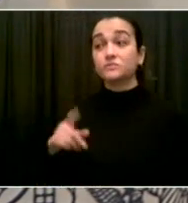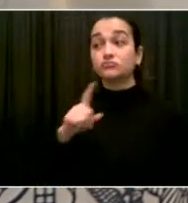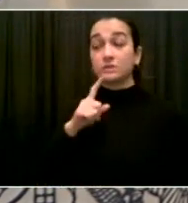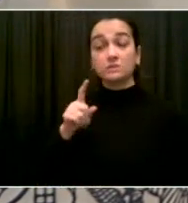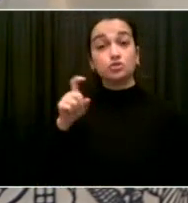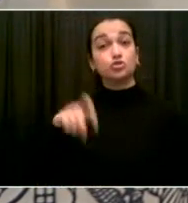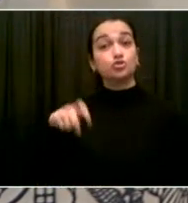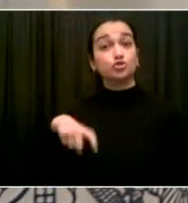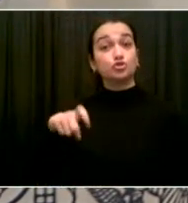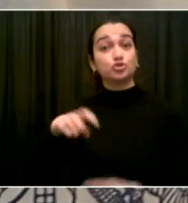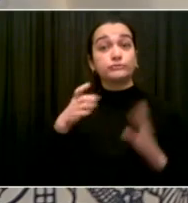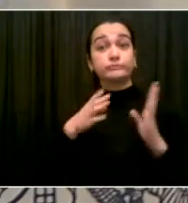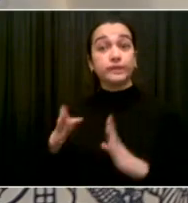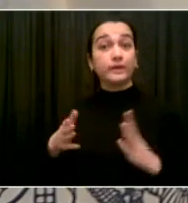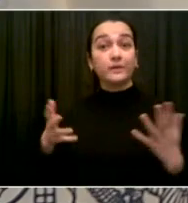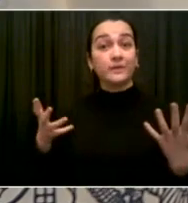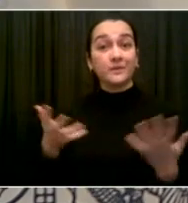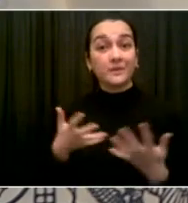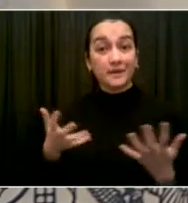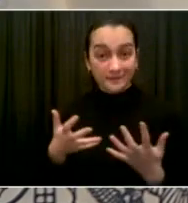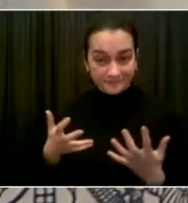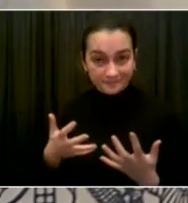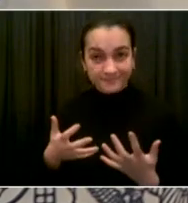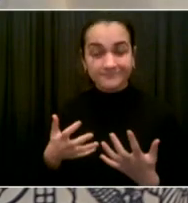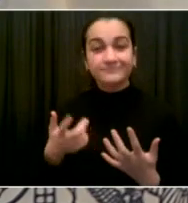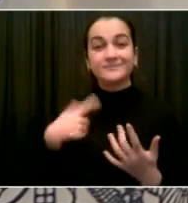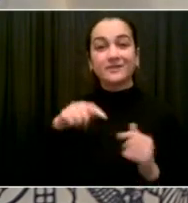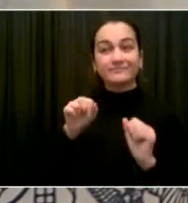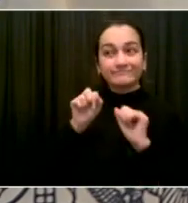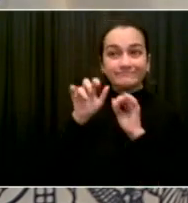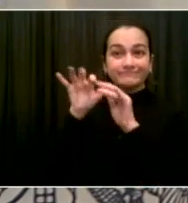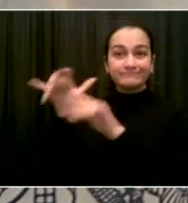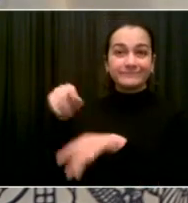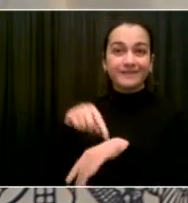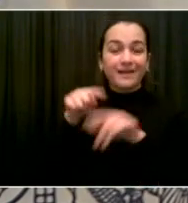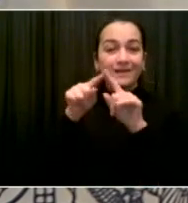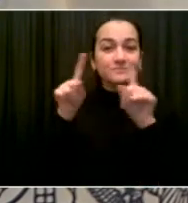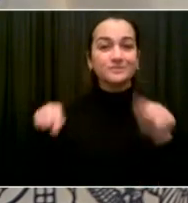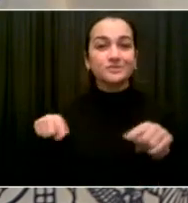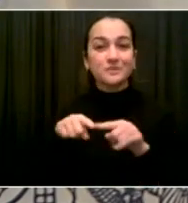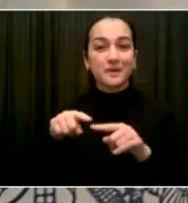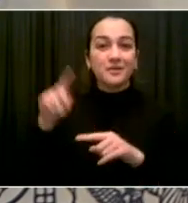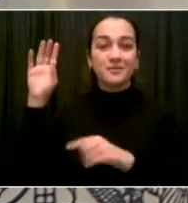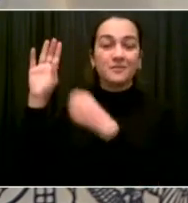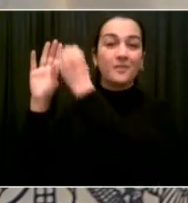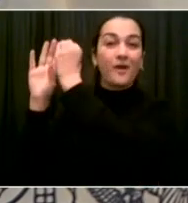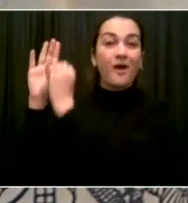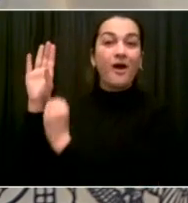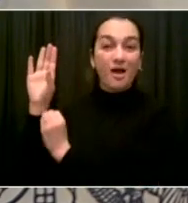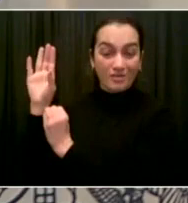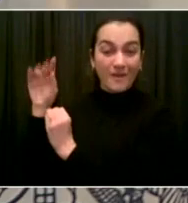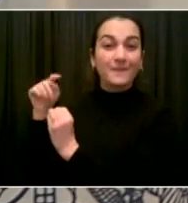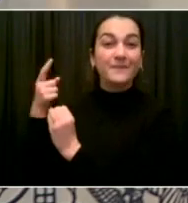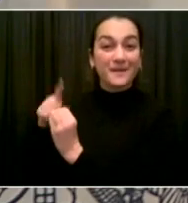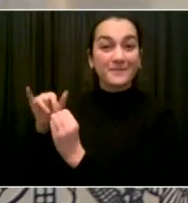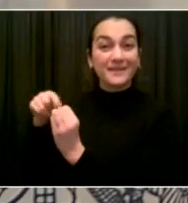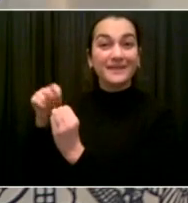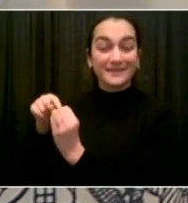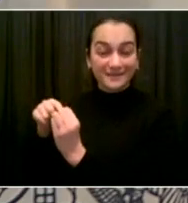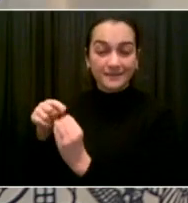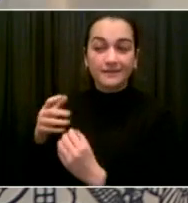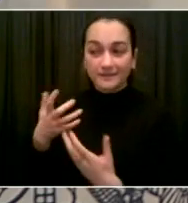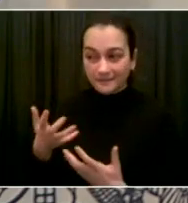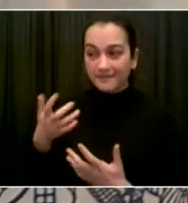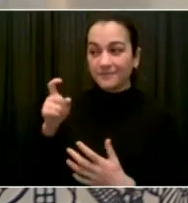good elements, all vaccination vaccinated folks only and outdoors. But we are looking at that again now